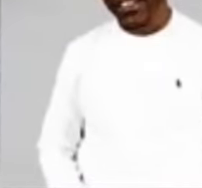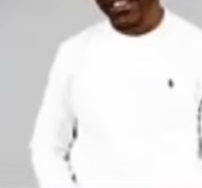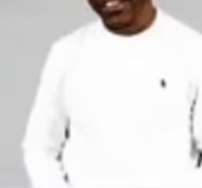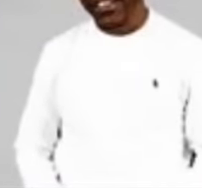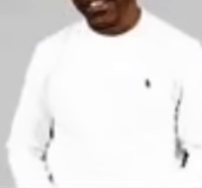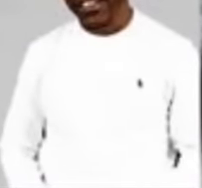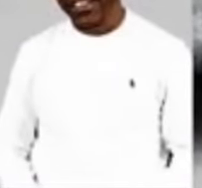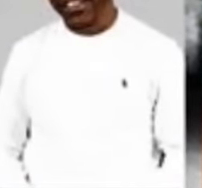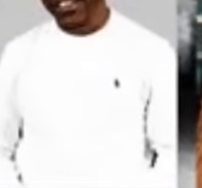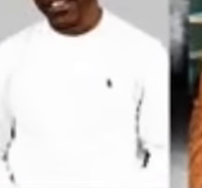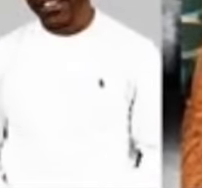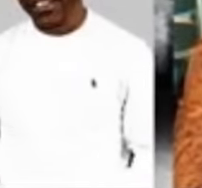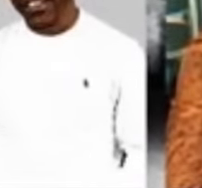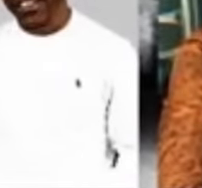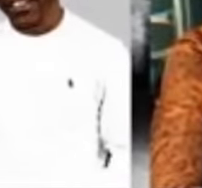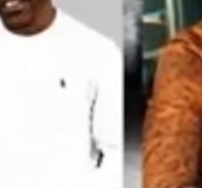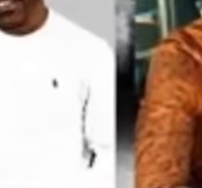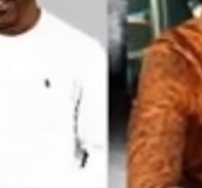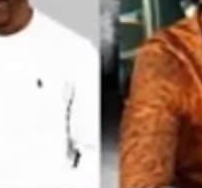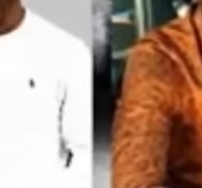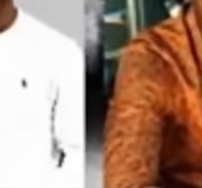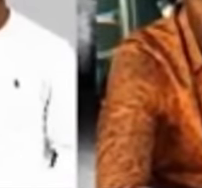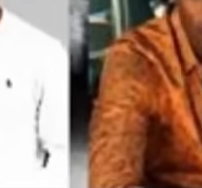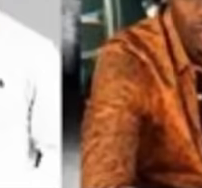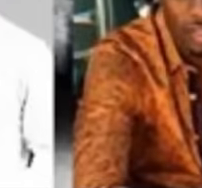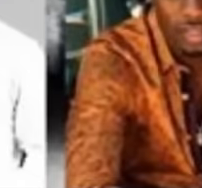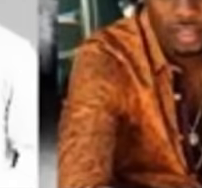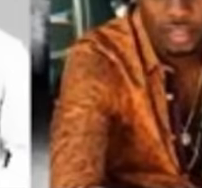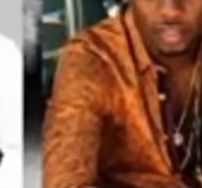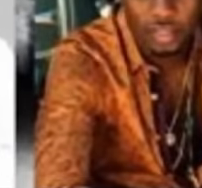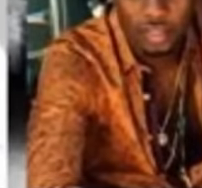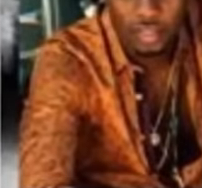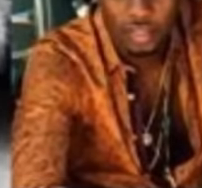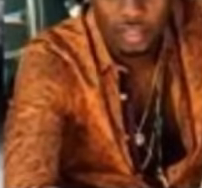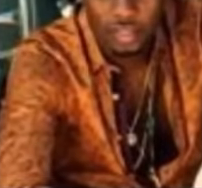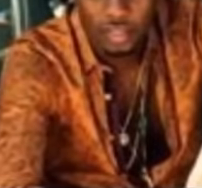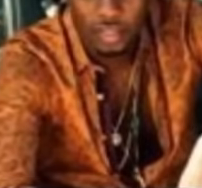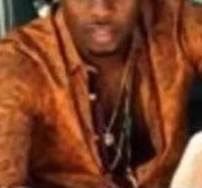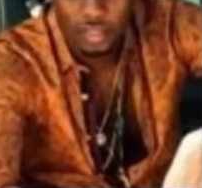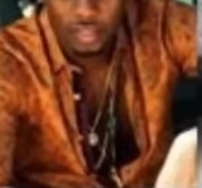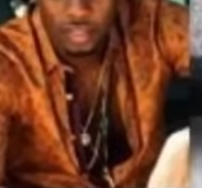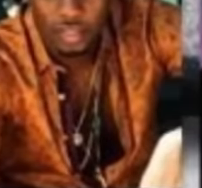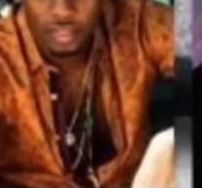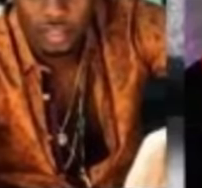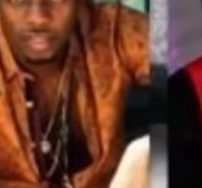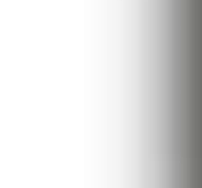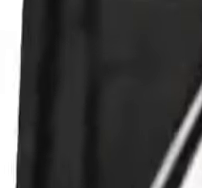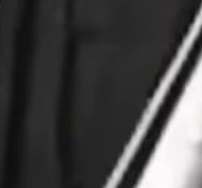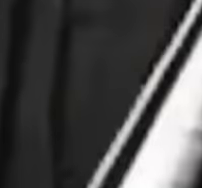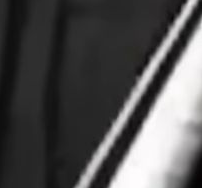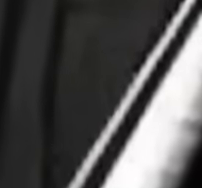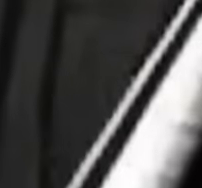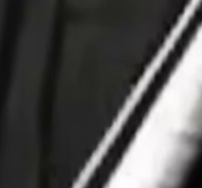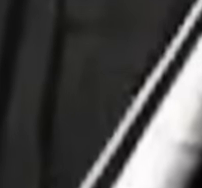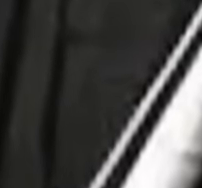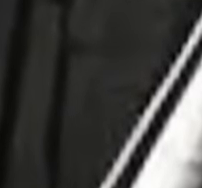offsprings of our Calypso legends take you on a musical journey through the years performing some of their classics.